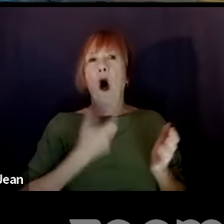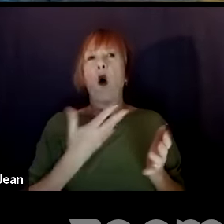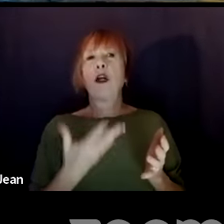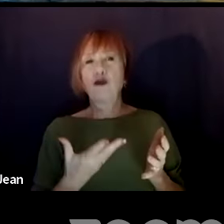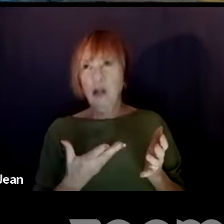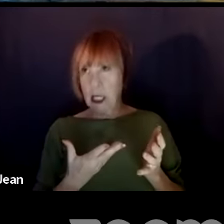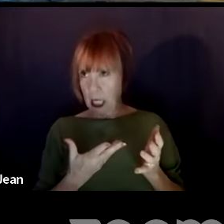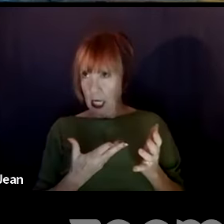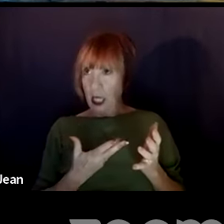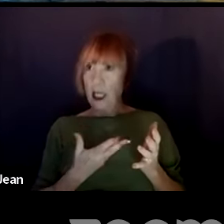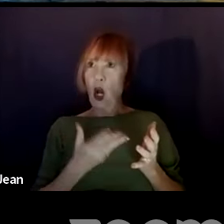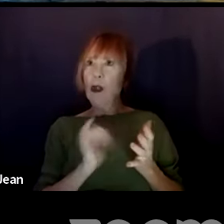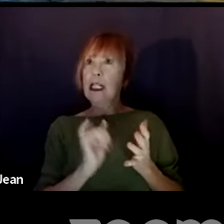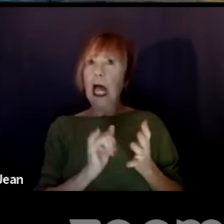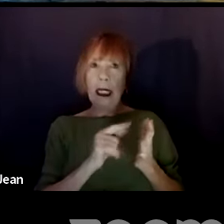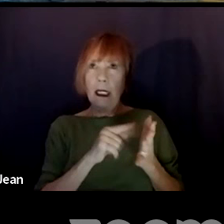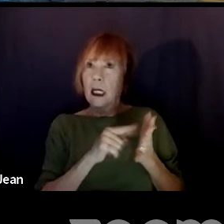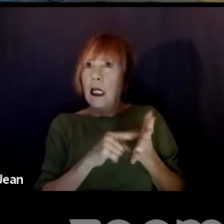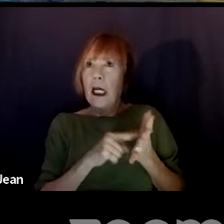novel.